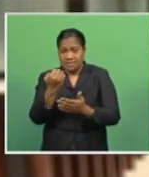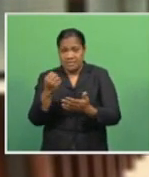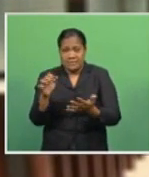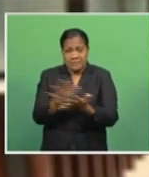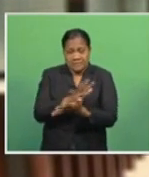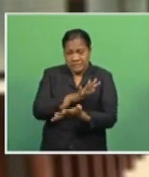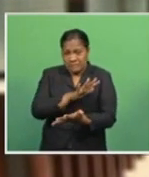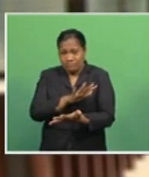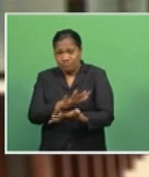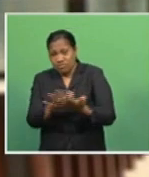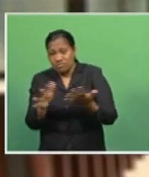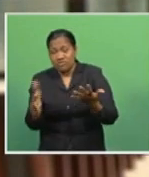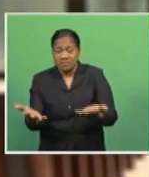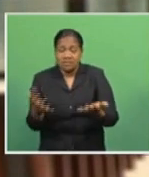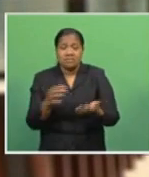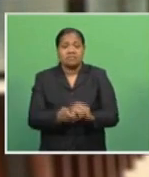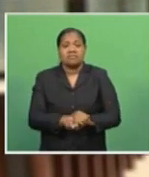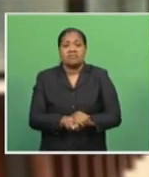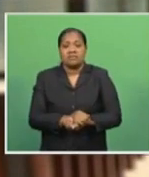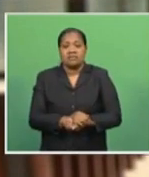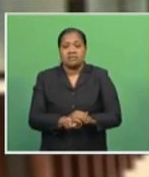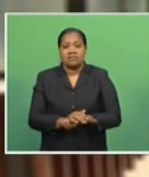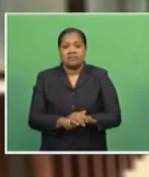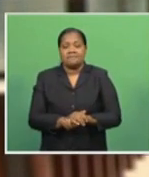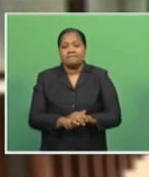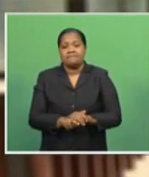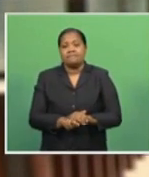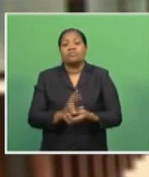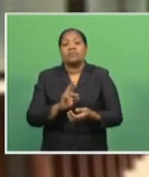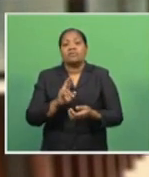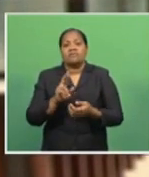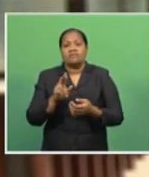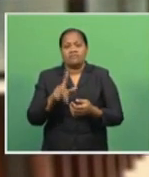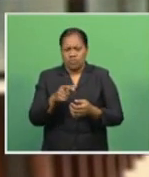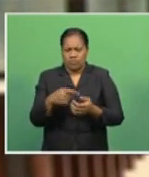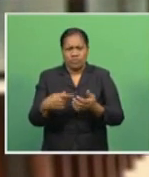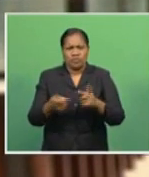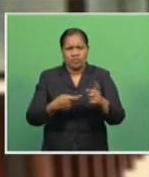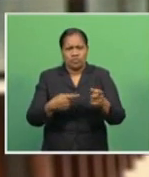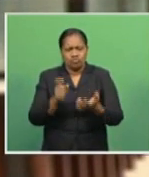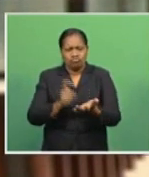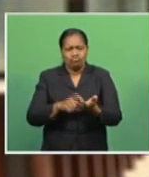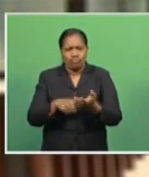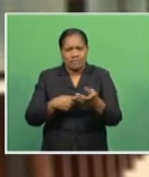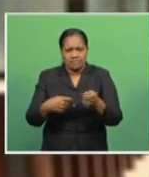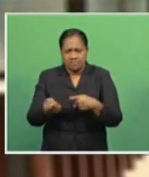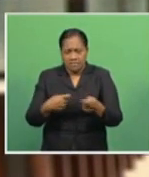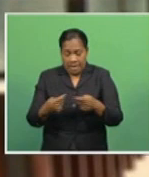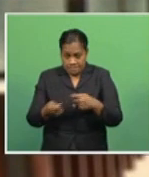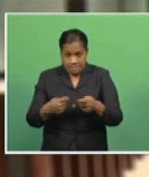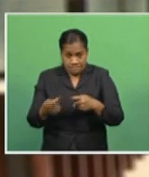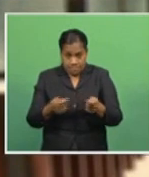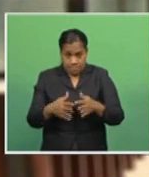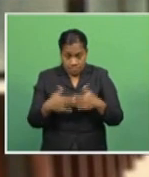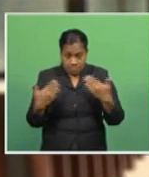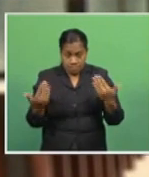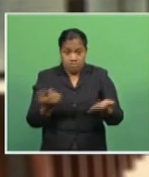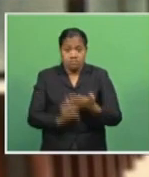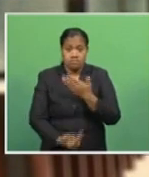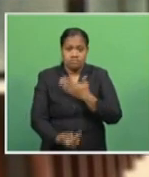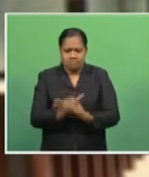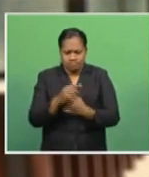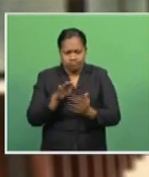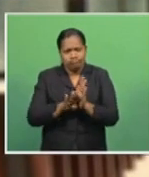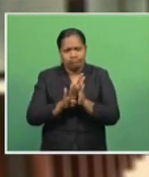pandemic by slashing rates, buying bonds and backstopping credit markets. Markets are bracing for quarterly GDP,